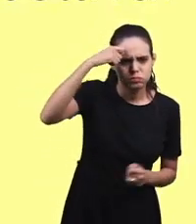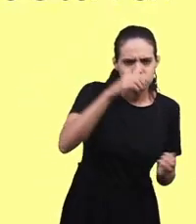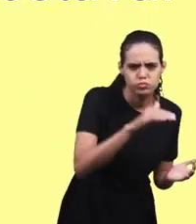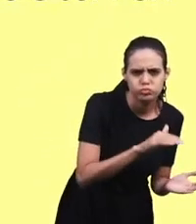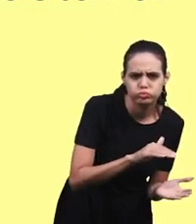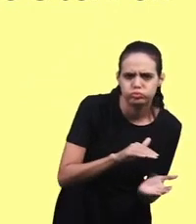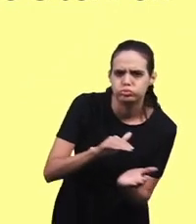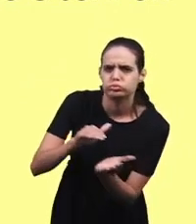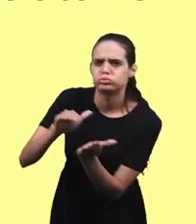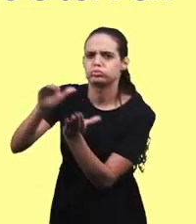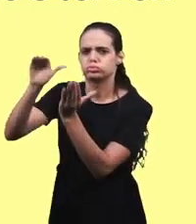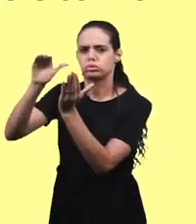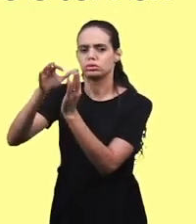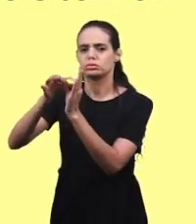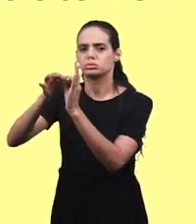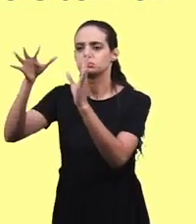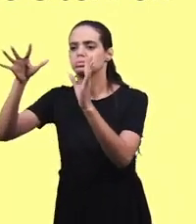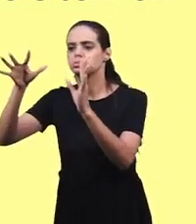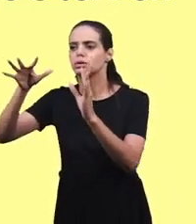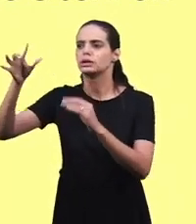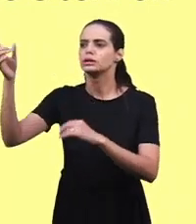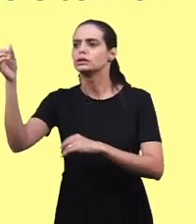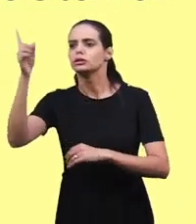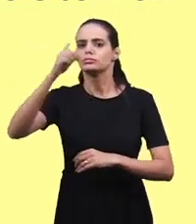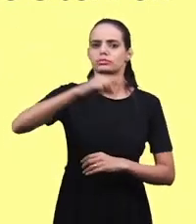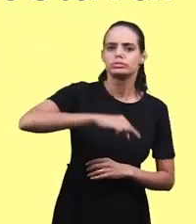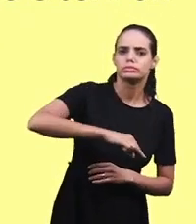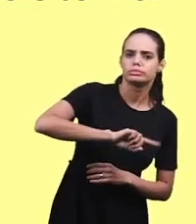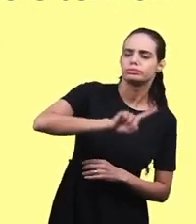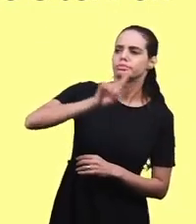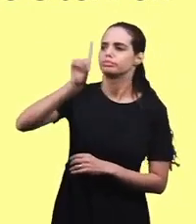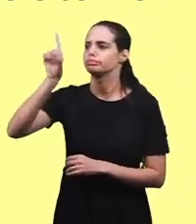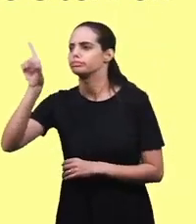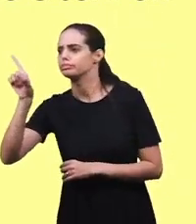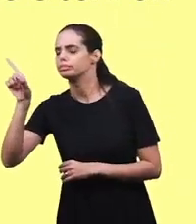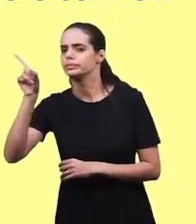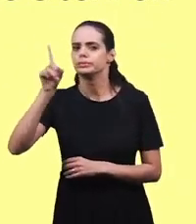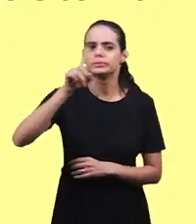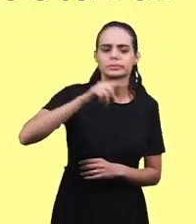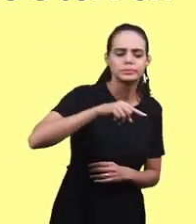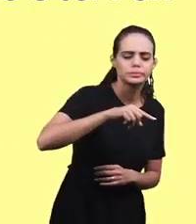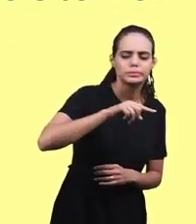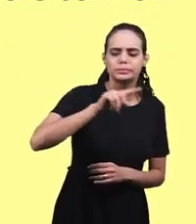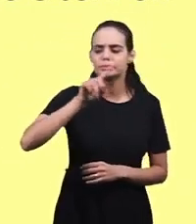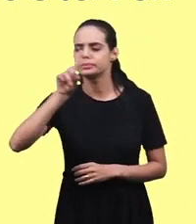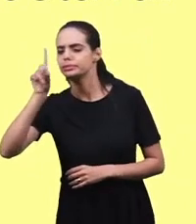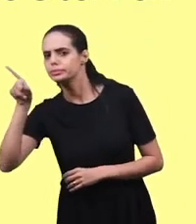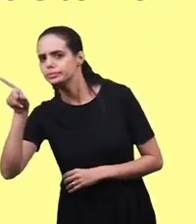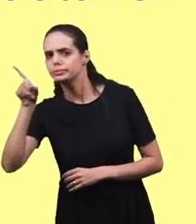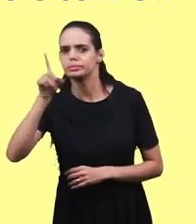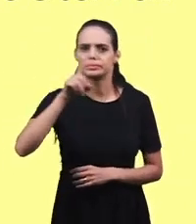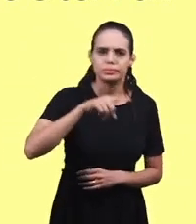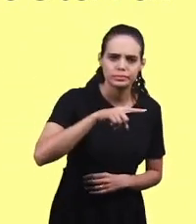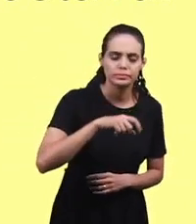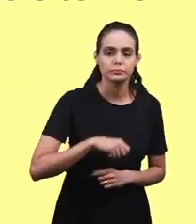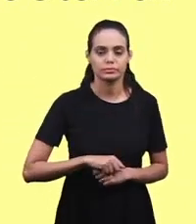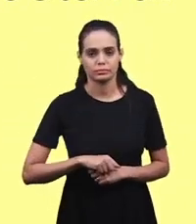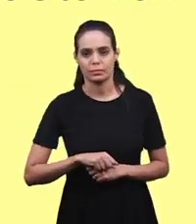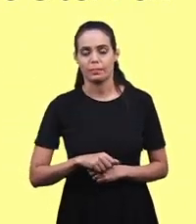raven went and came back. Went and came back. The raven tells us about animal.